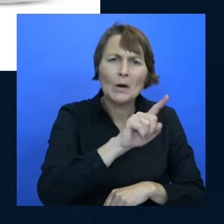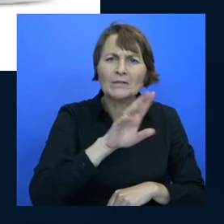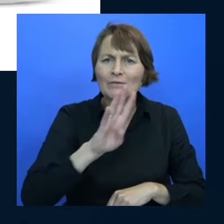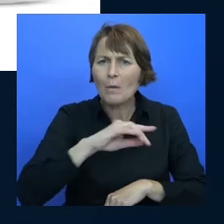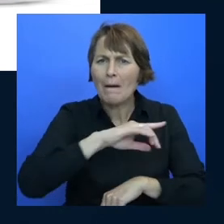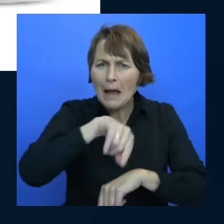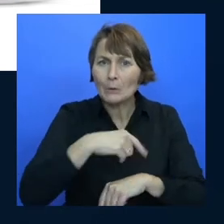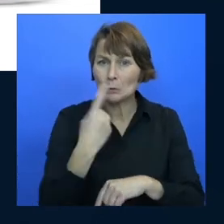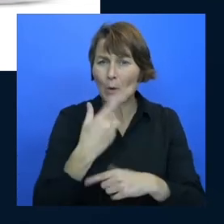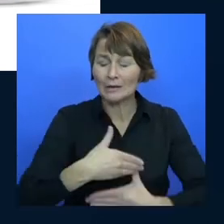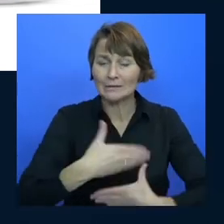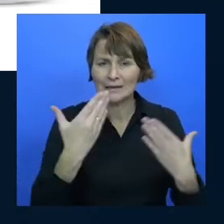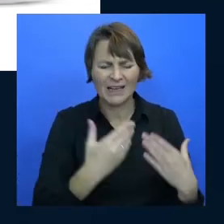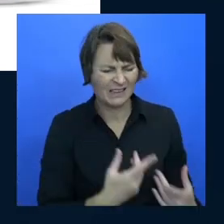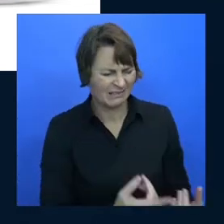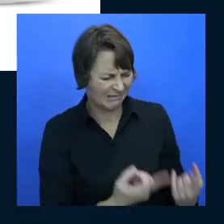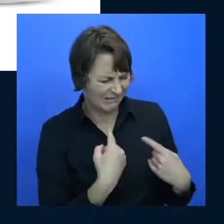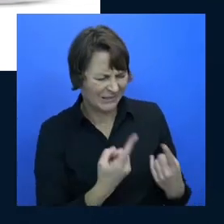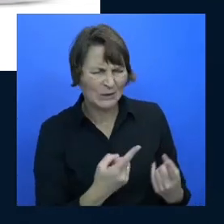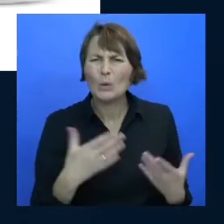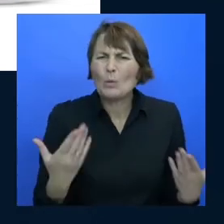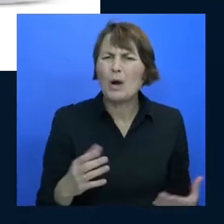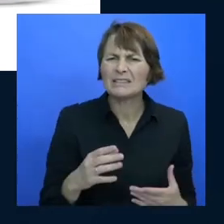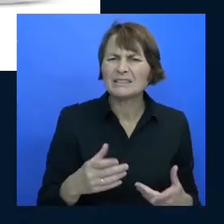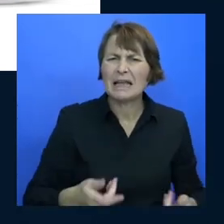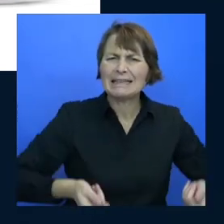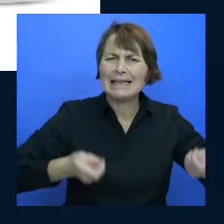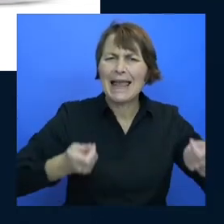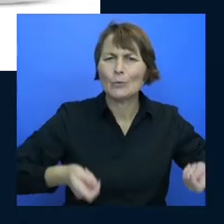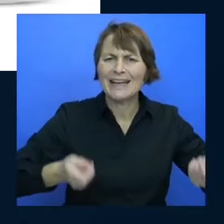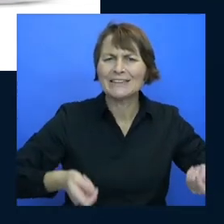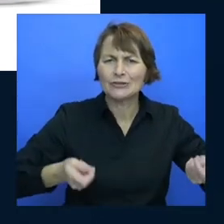and he said what's a carriage and who's returning it